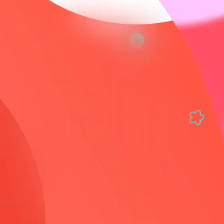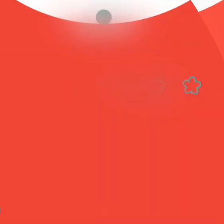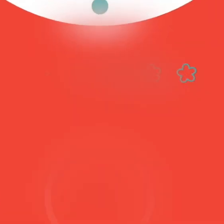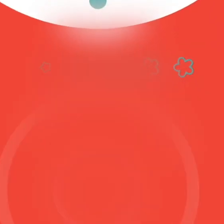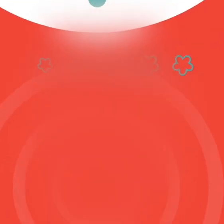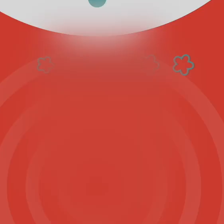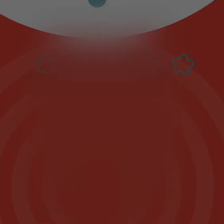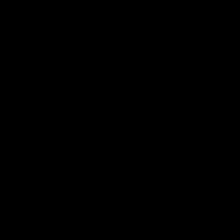They interpreter